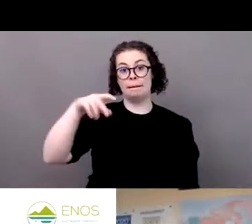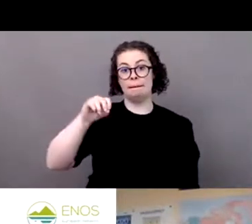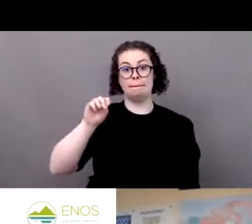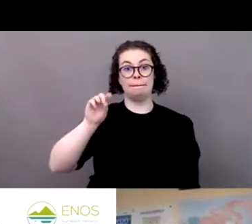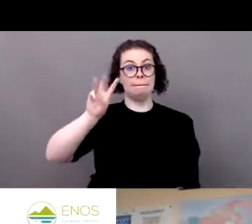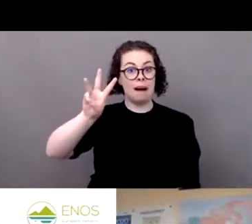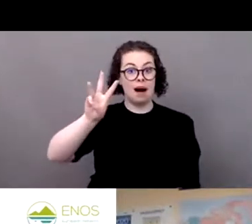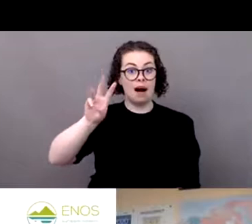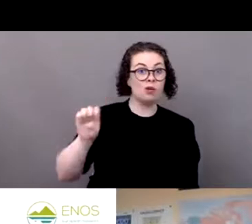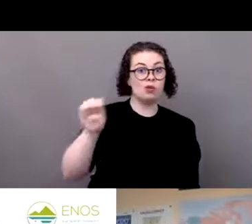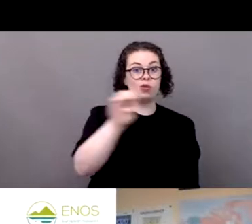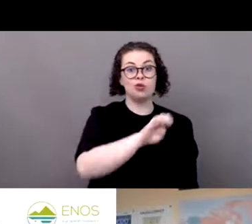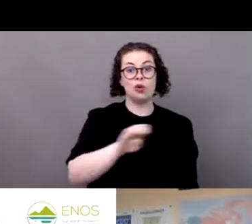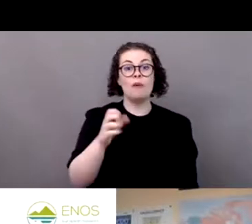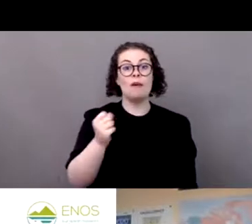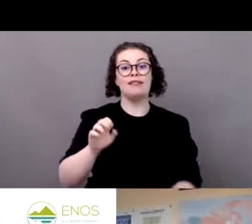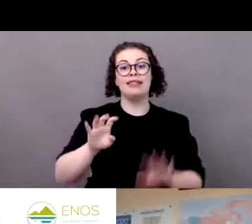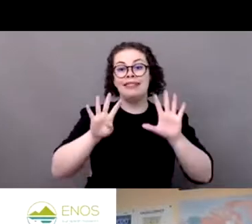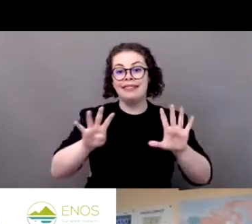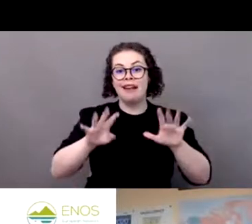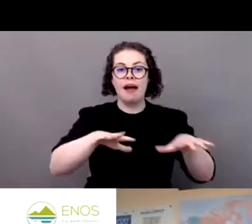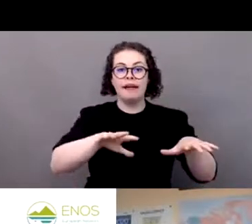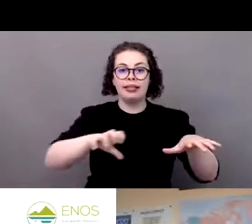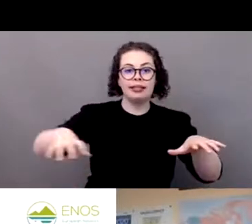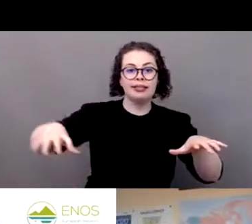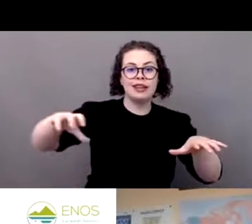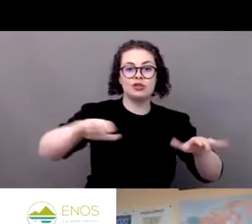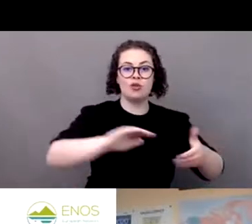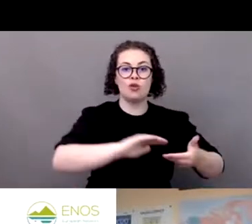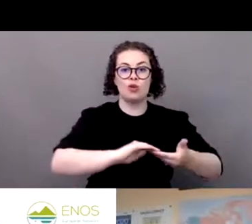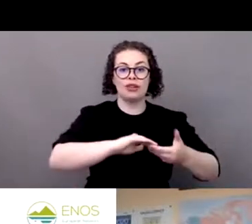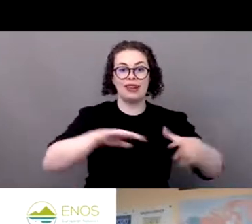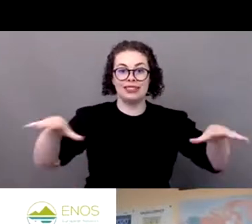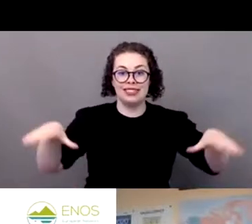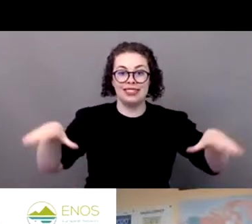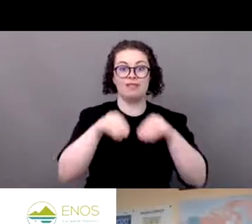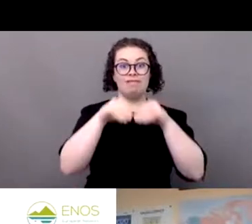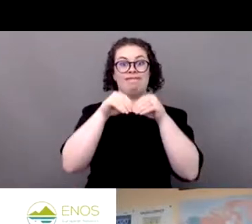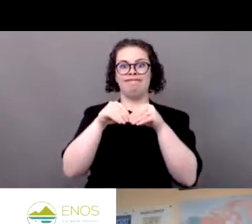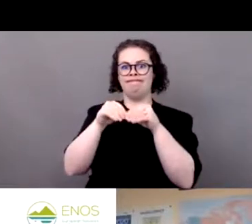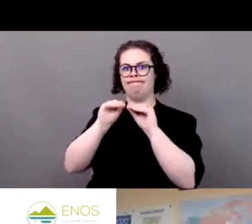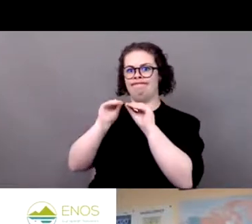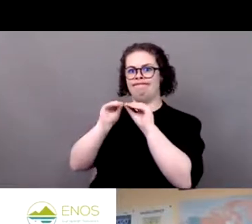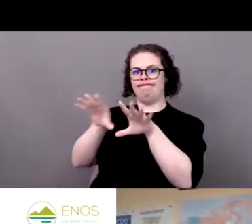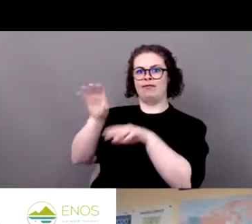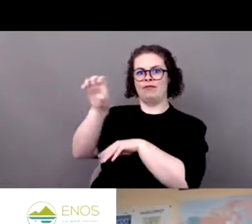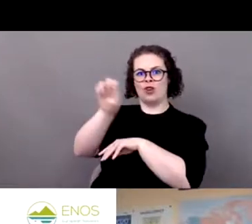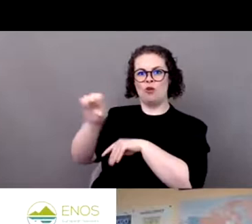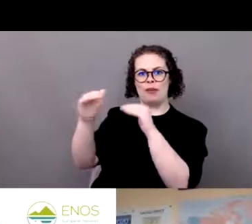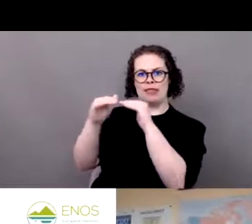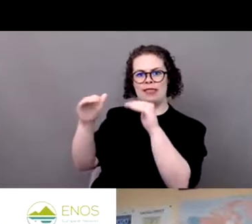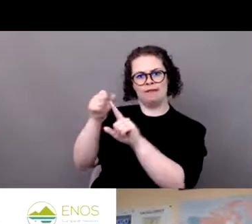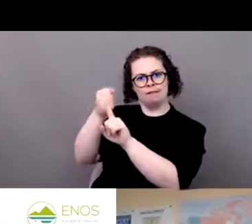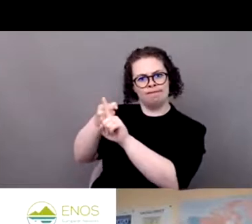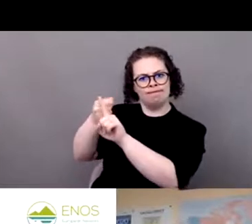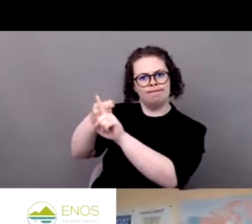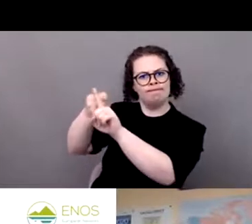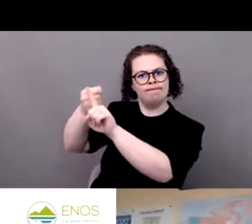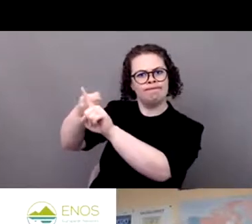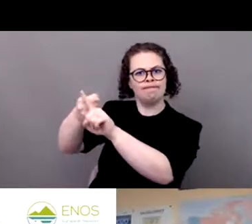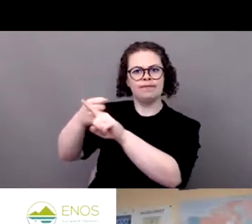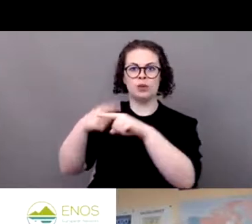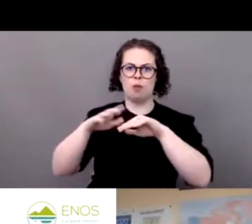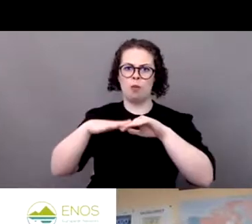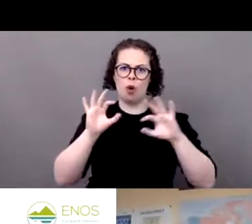national organisations that we have in Europe to also act on European policy level and to unite our